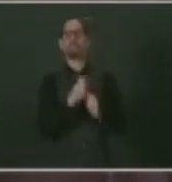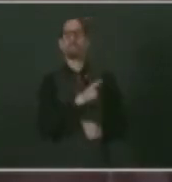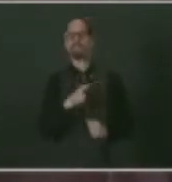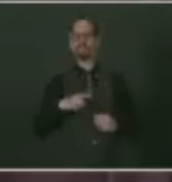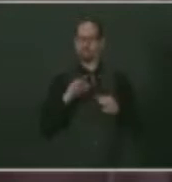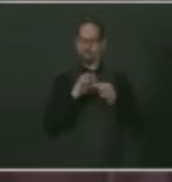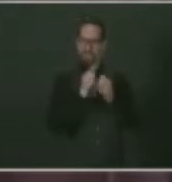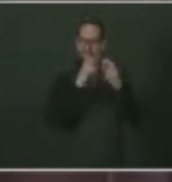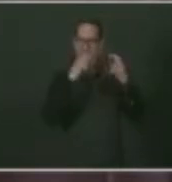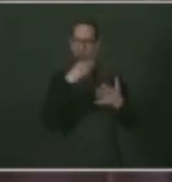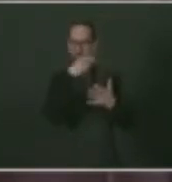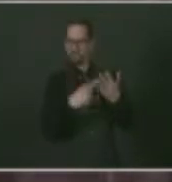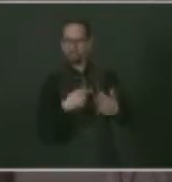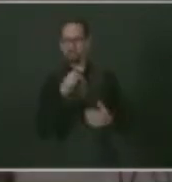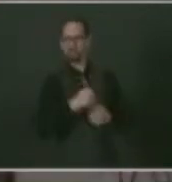Doctor,